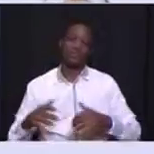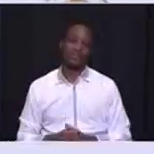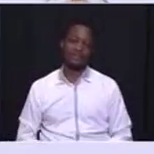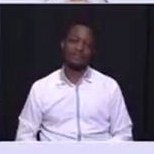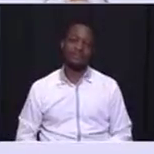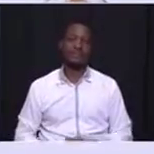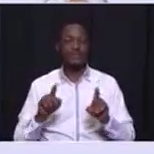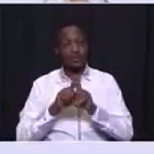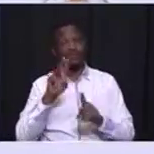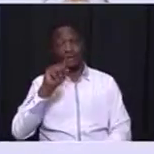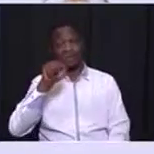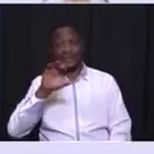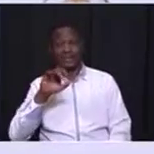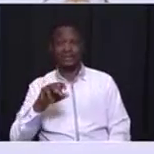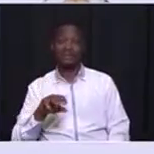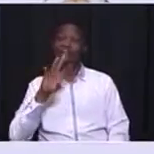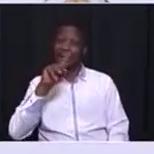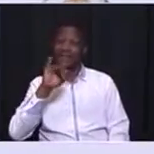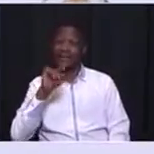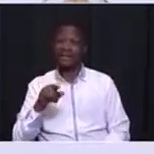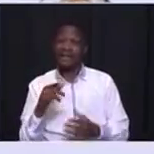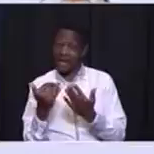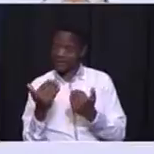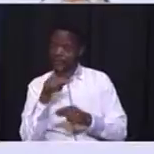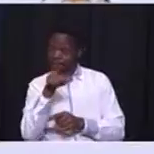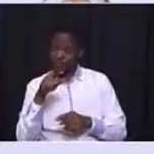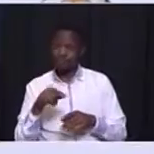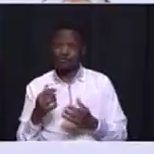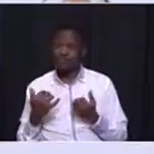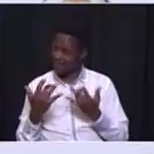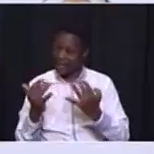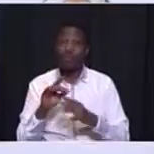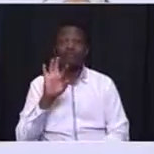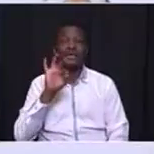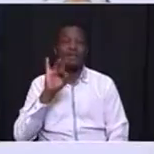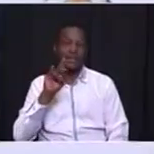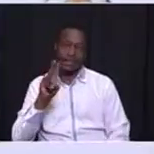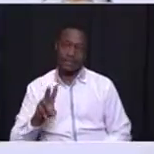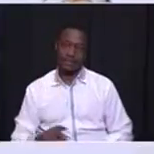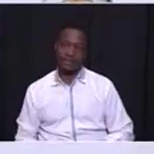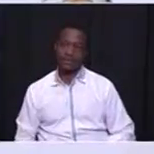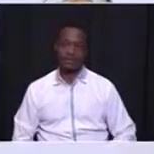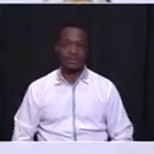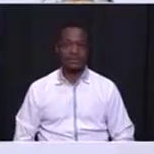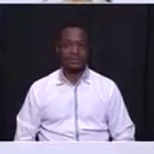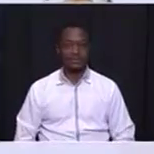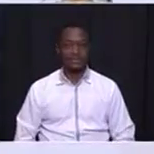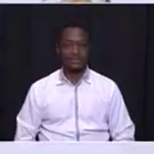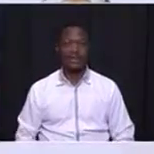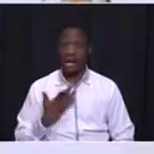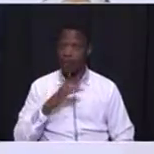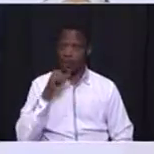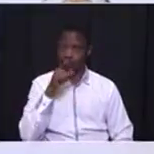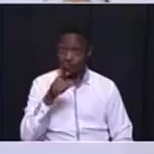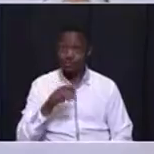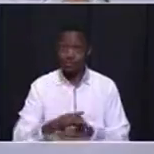so MSM I expect you to be on the ground every day I want you to be